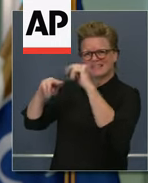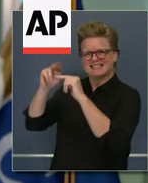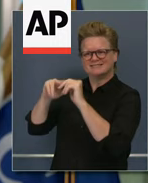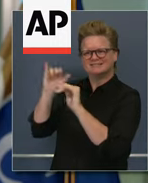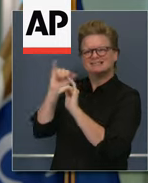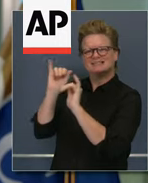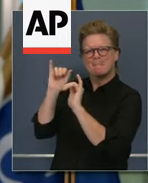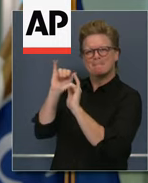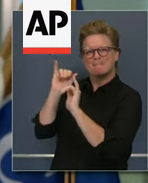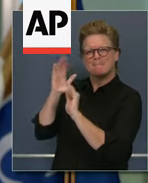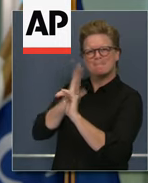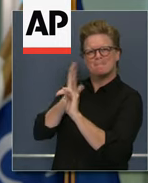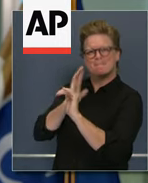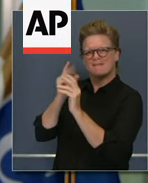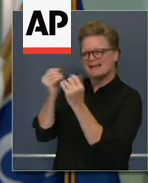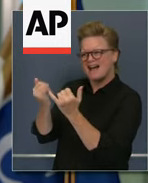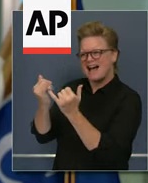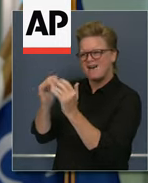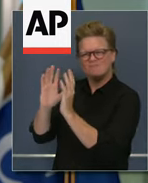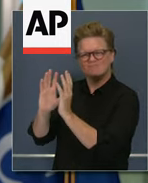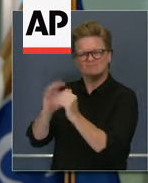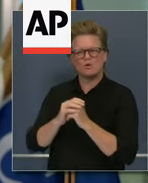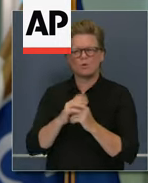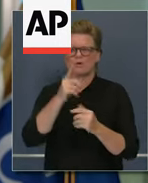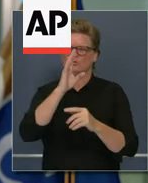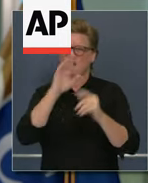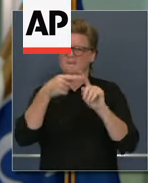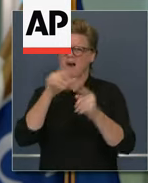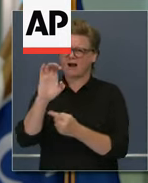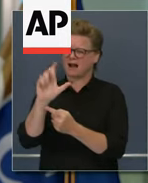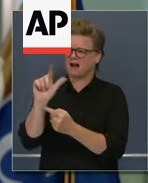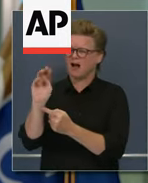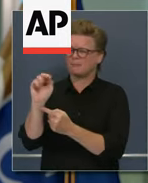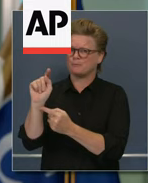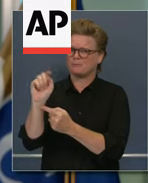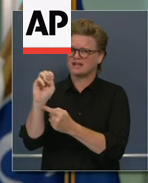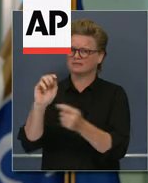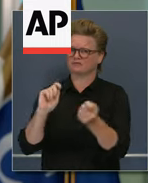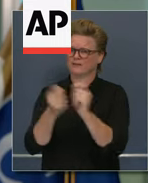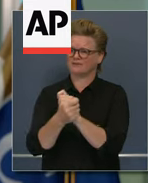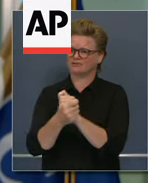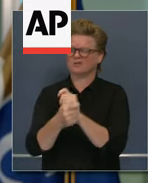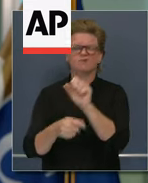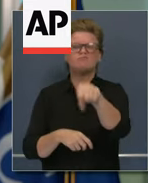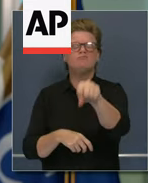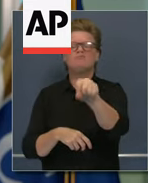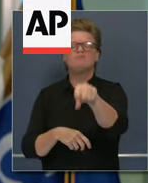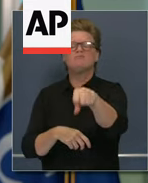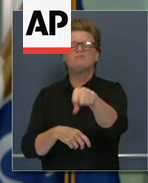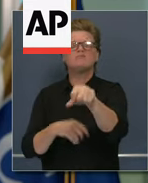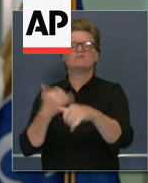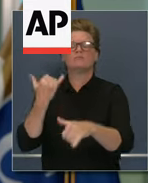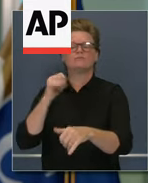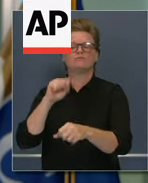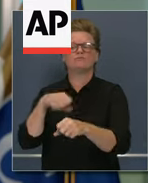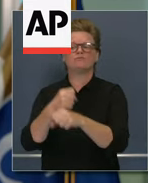of issues this year that we did not experience last year. Unprecedented record temperatures, a heat dome that